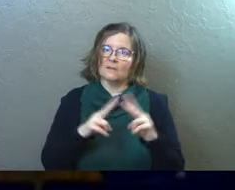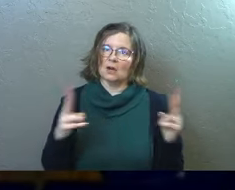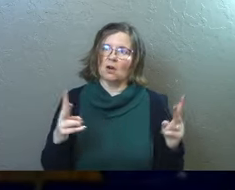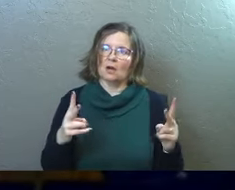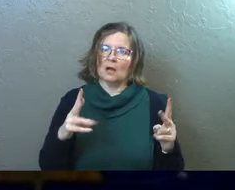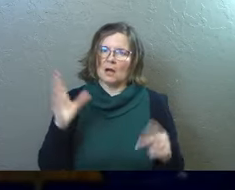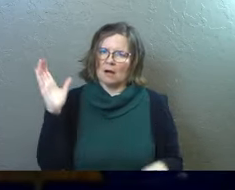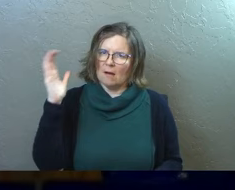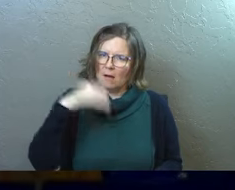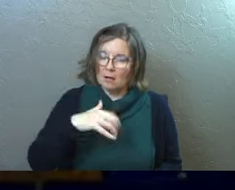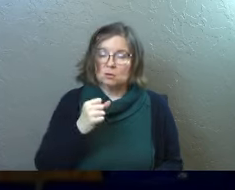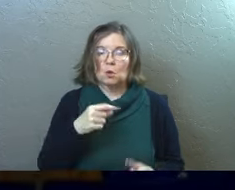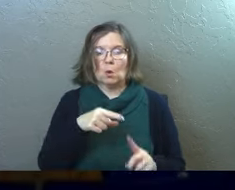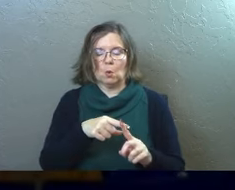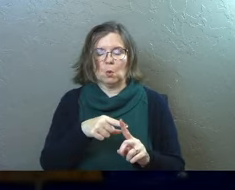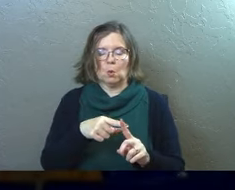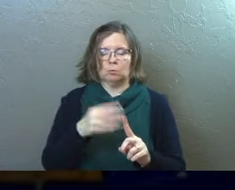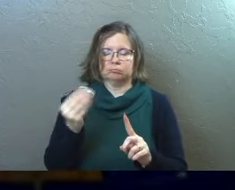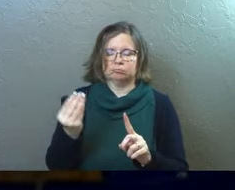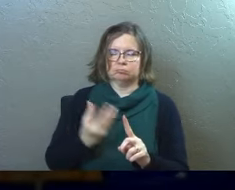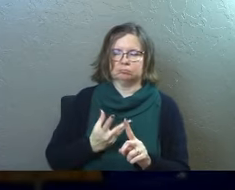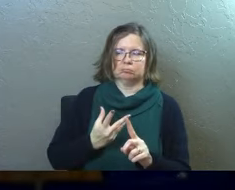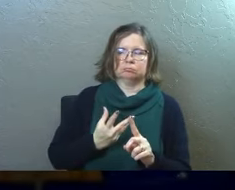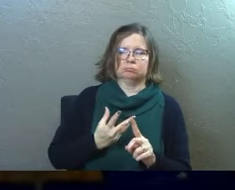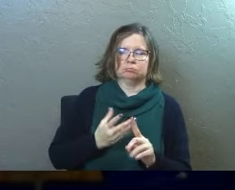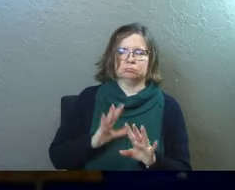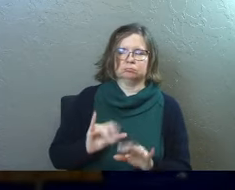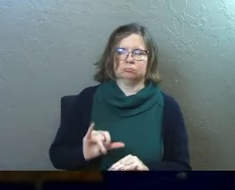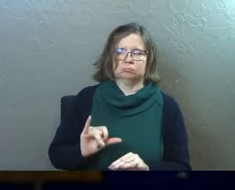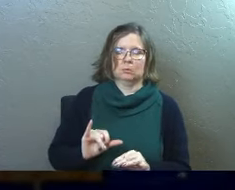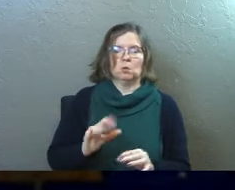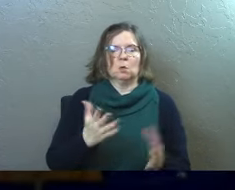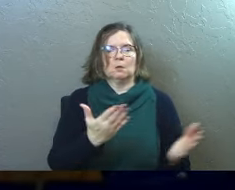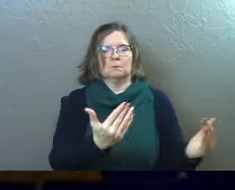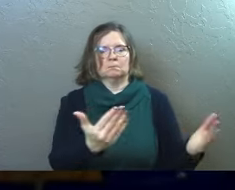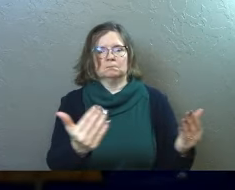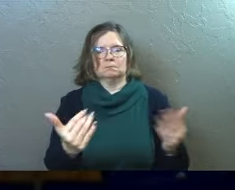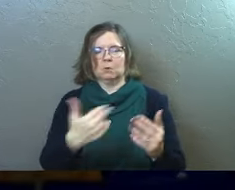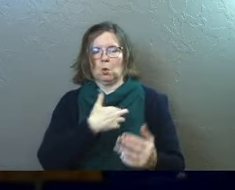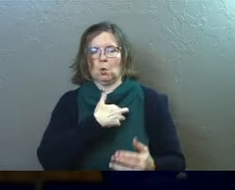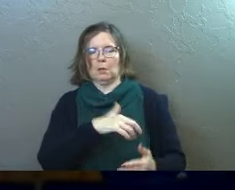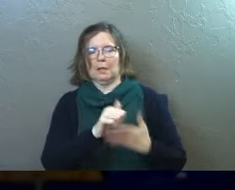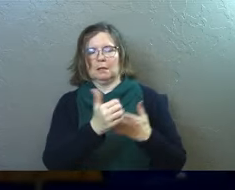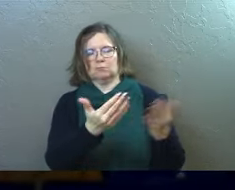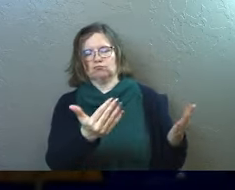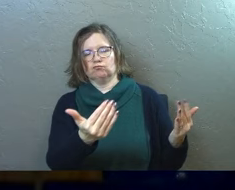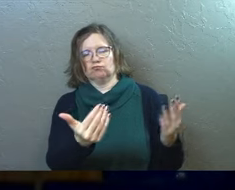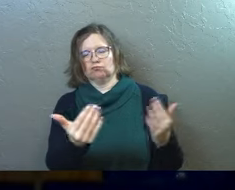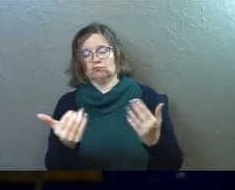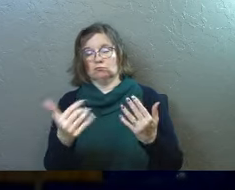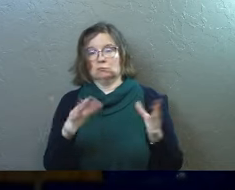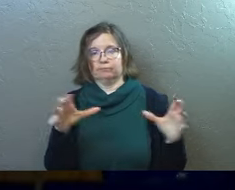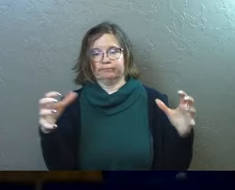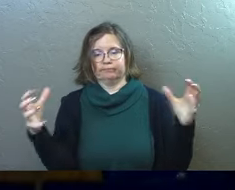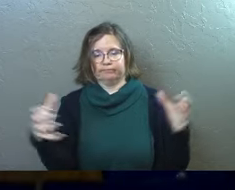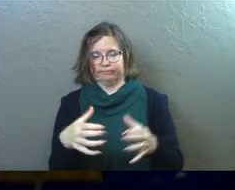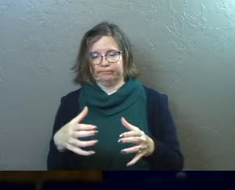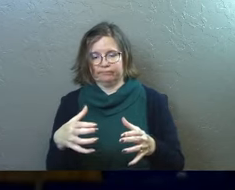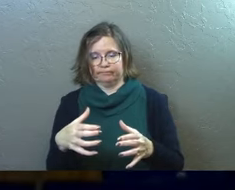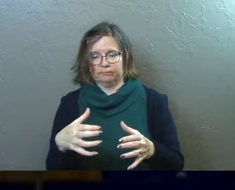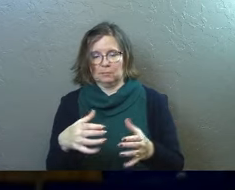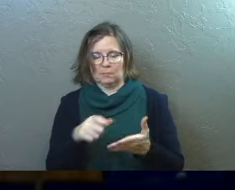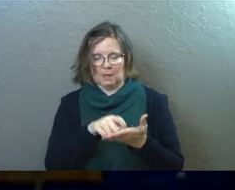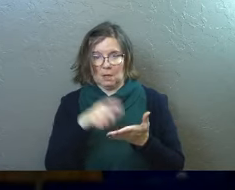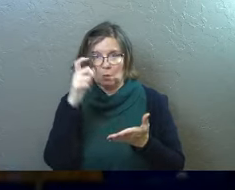very odd. And, and so he gets the religious leaders together and he's putting a brave face on the whole thing. And he gets the scribes together